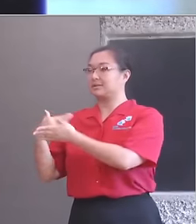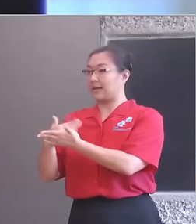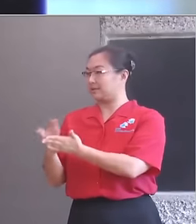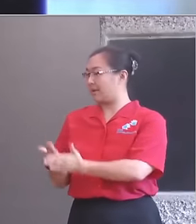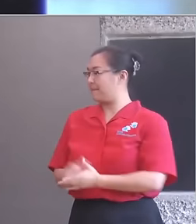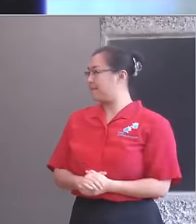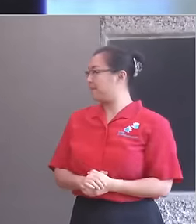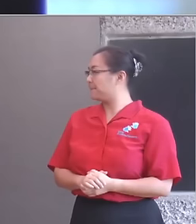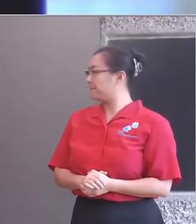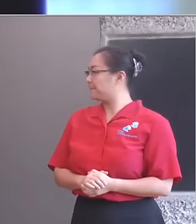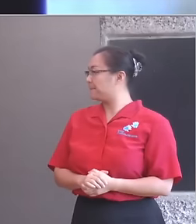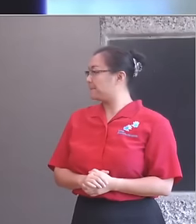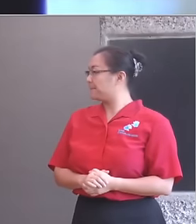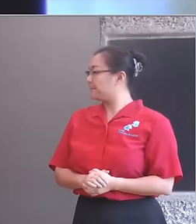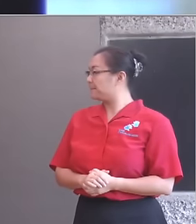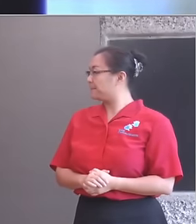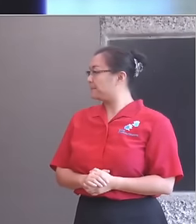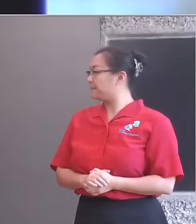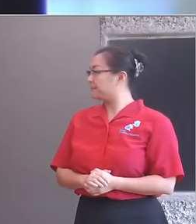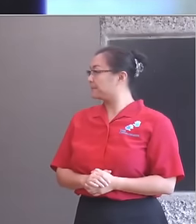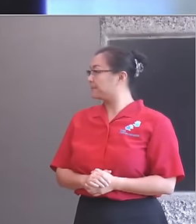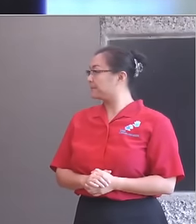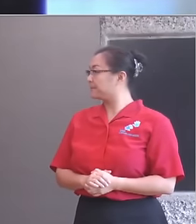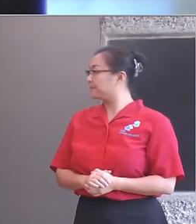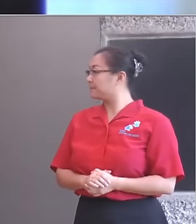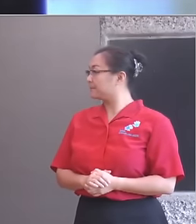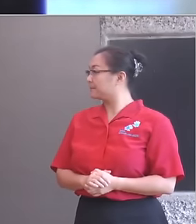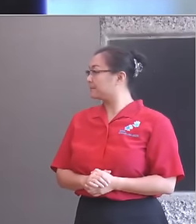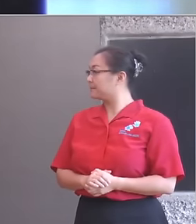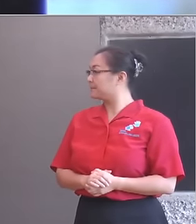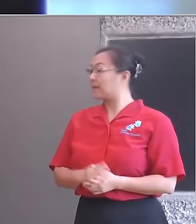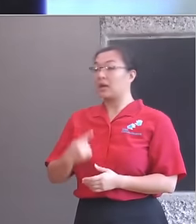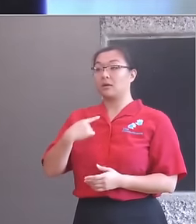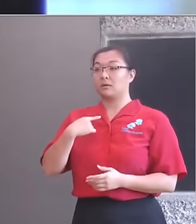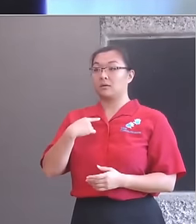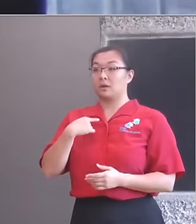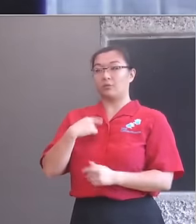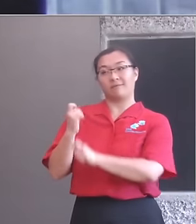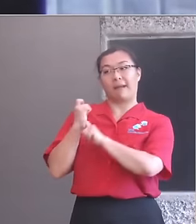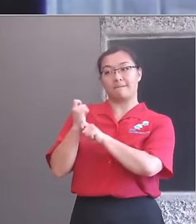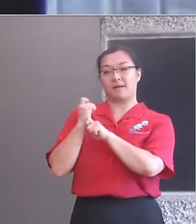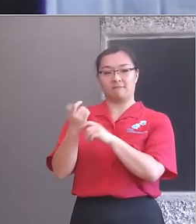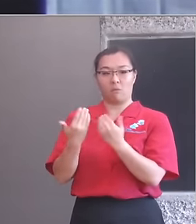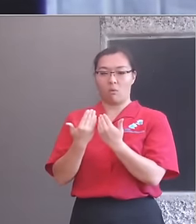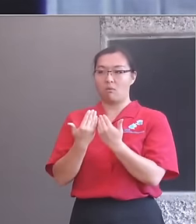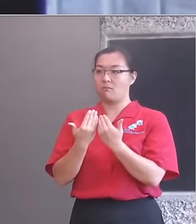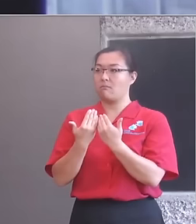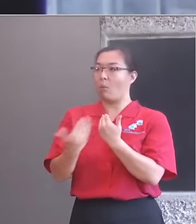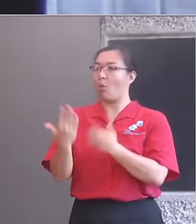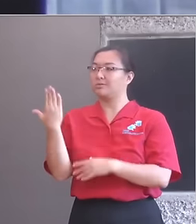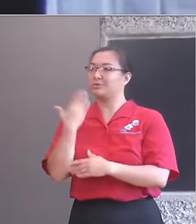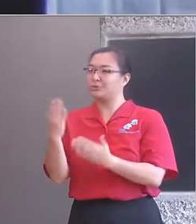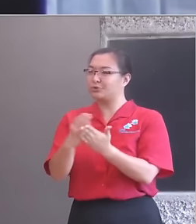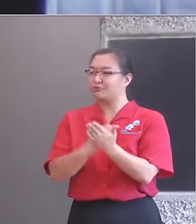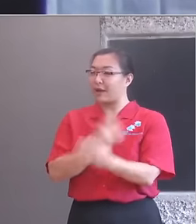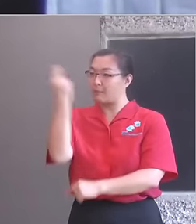cultural education, advocated for high quality arts and culture in the curriculum, and championed Artsmark. This important